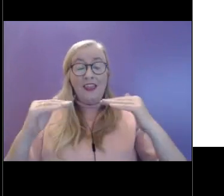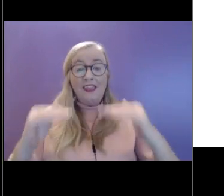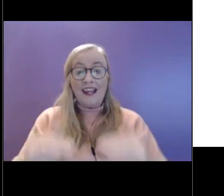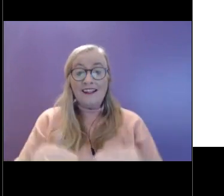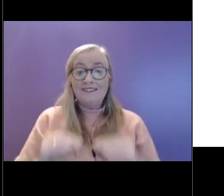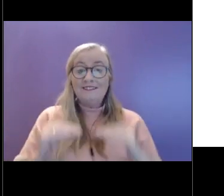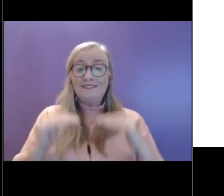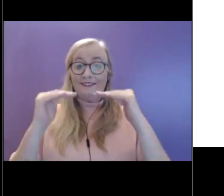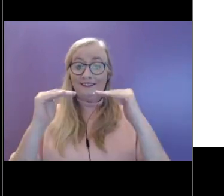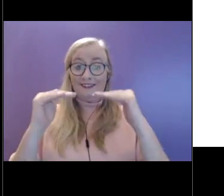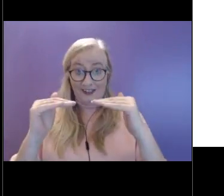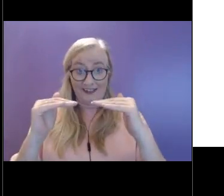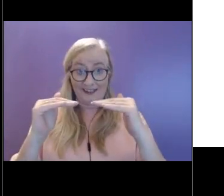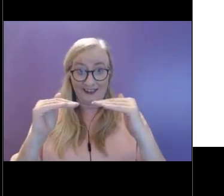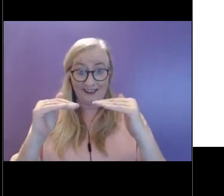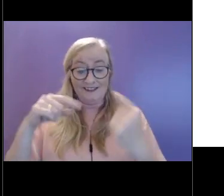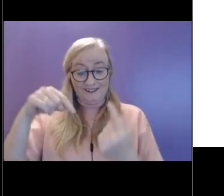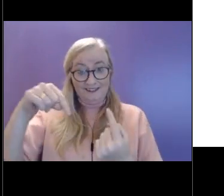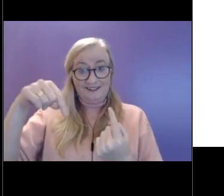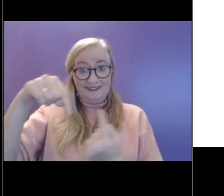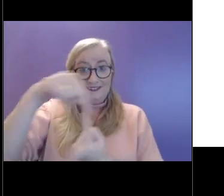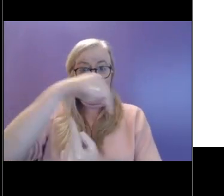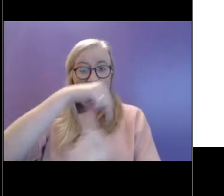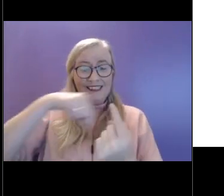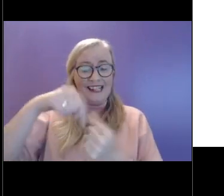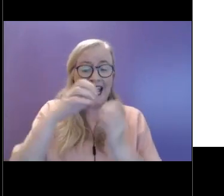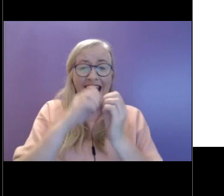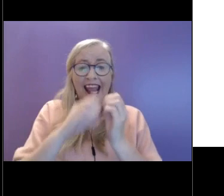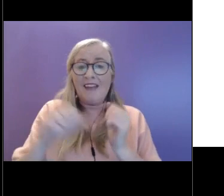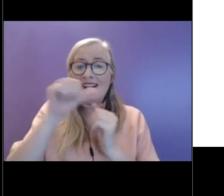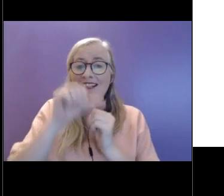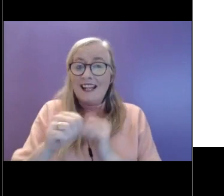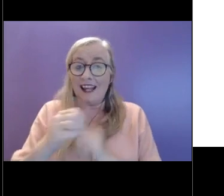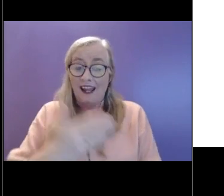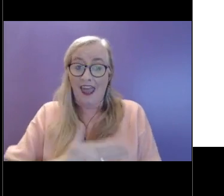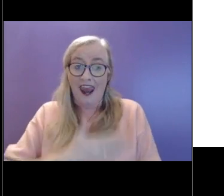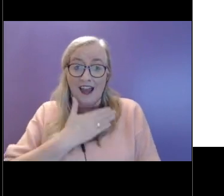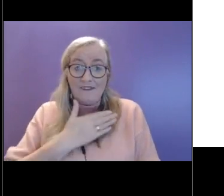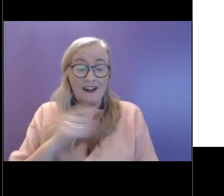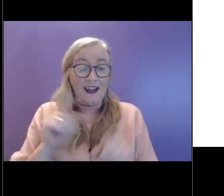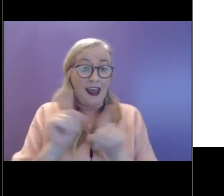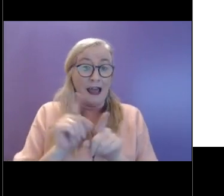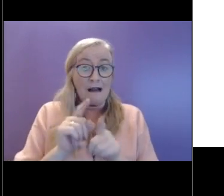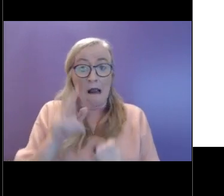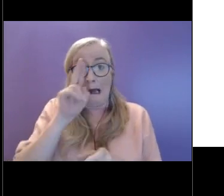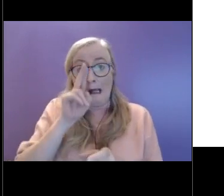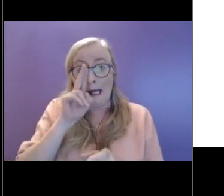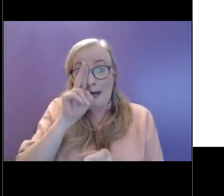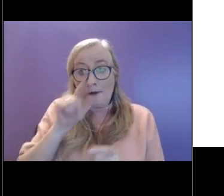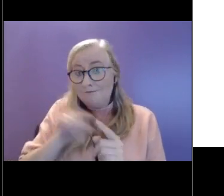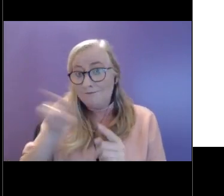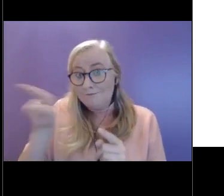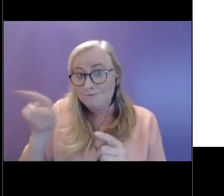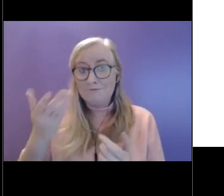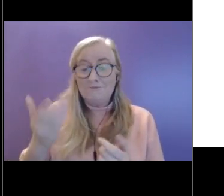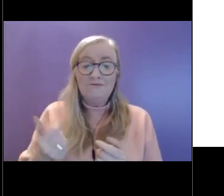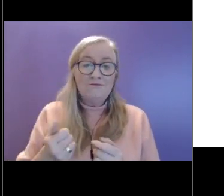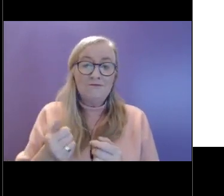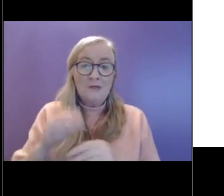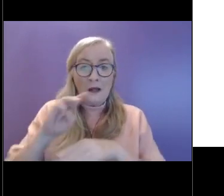those things within our kind of immediate, you know, kind of day to day life, things like issues in our neighborhood or community, maybe parenting,